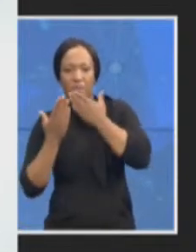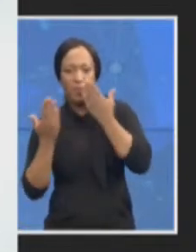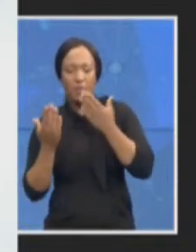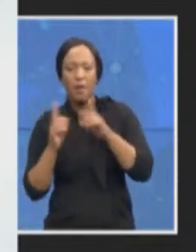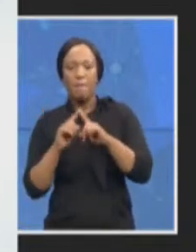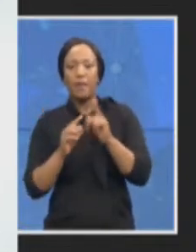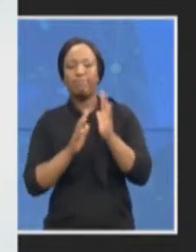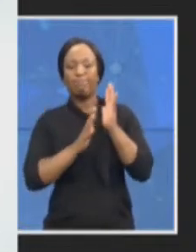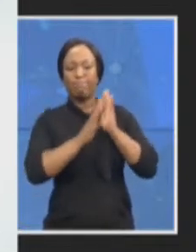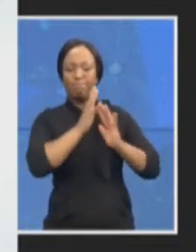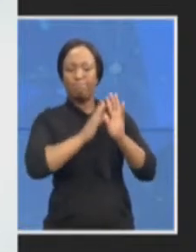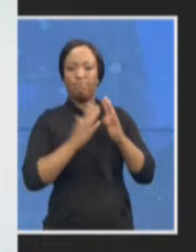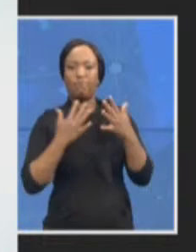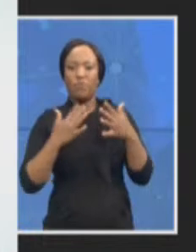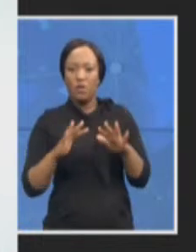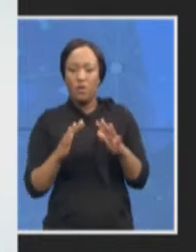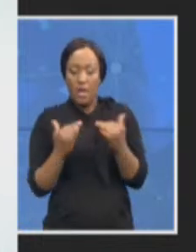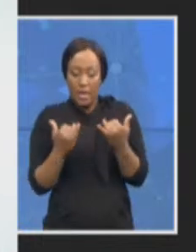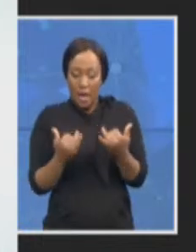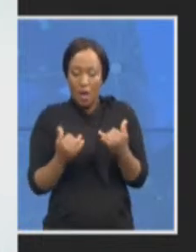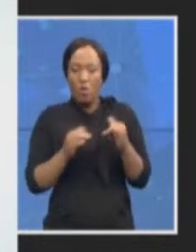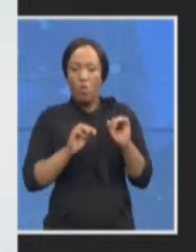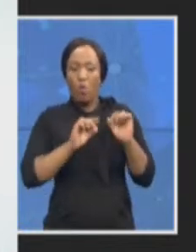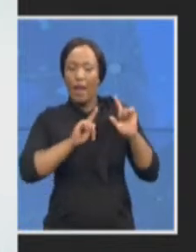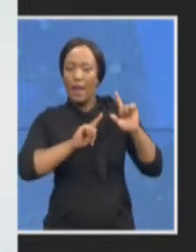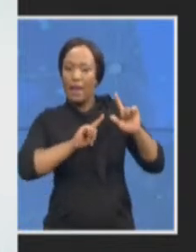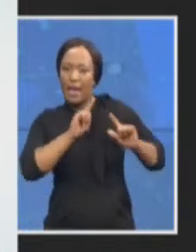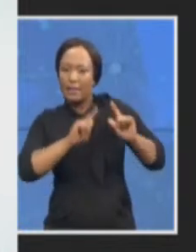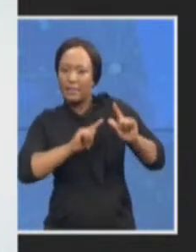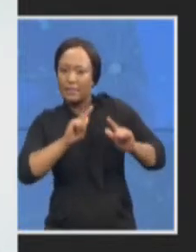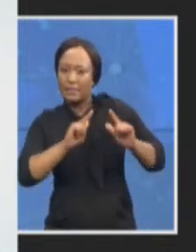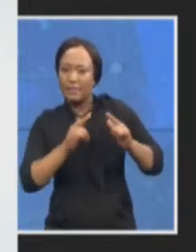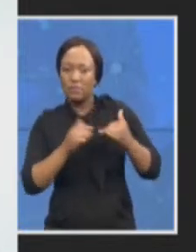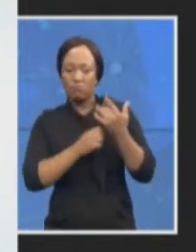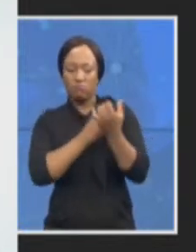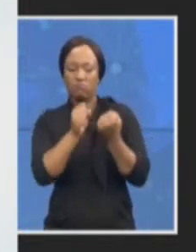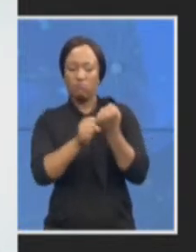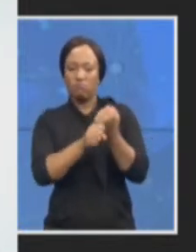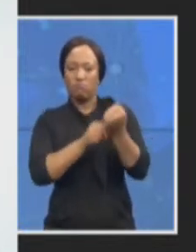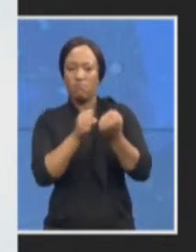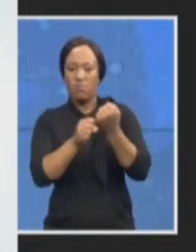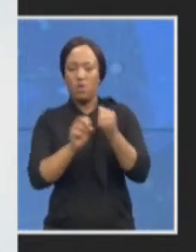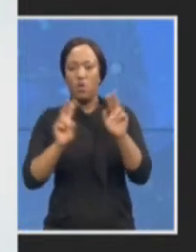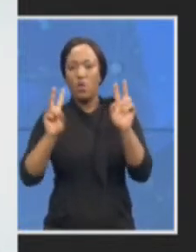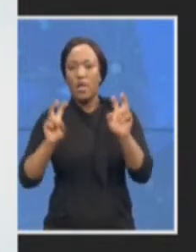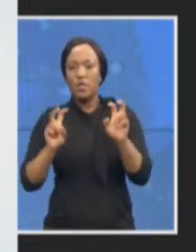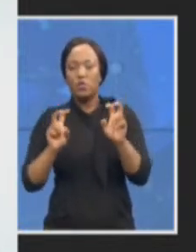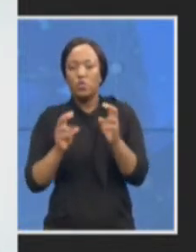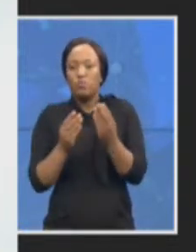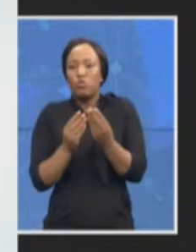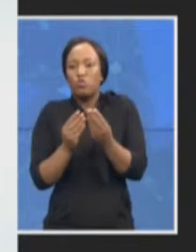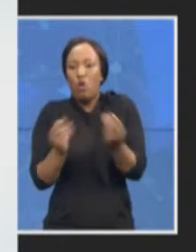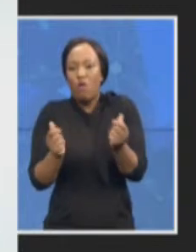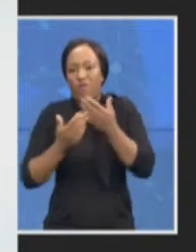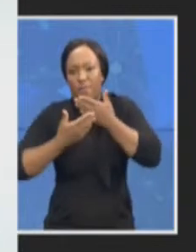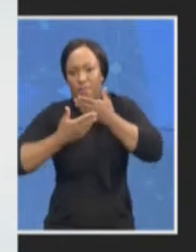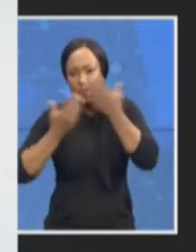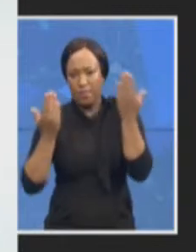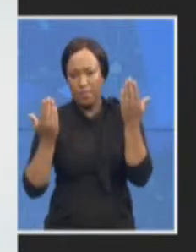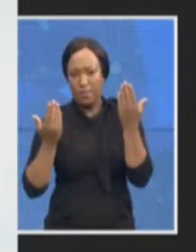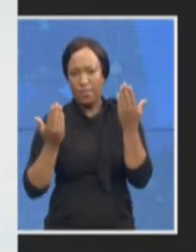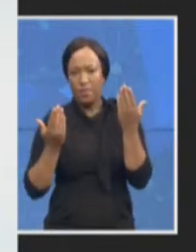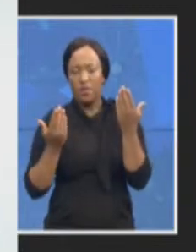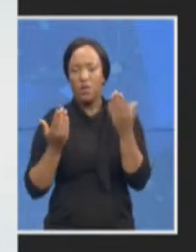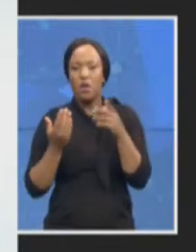over the years that these matters were not addressed correctly and we do understand on the recommendation of the court